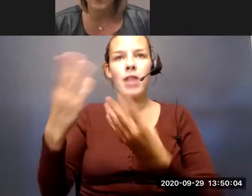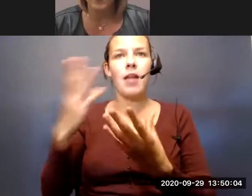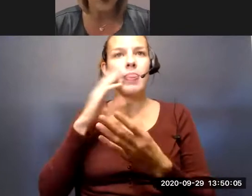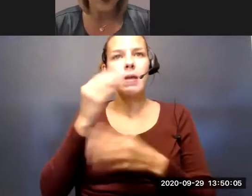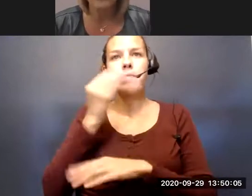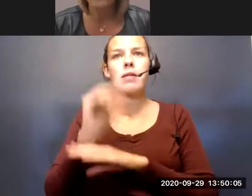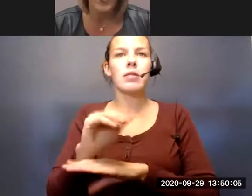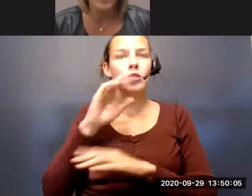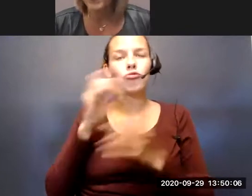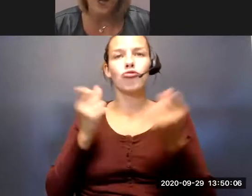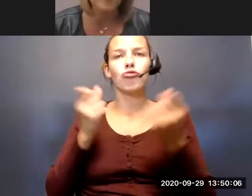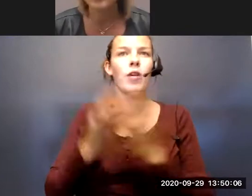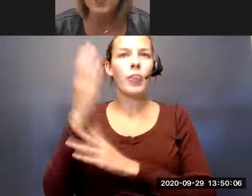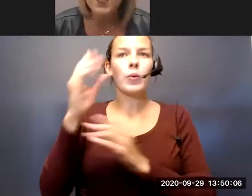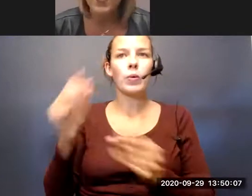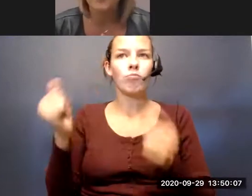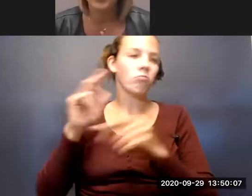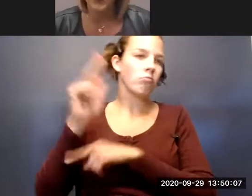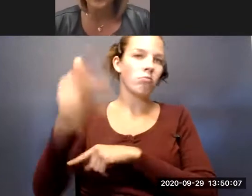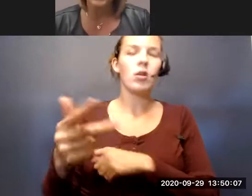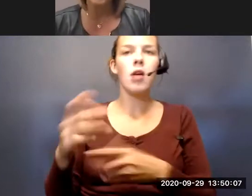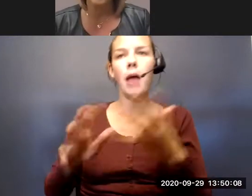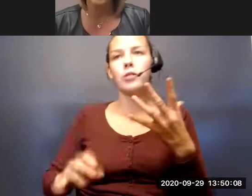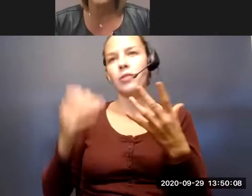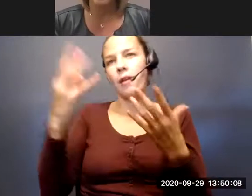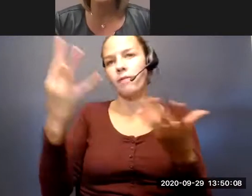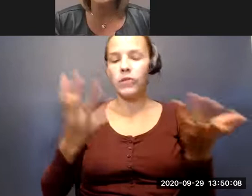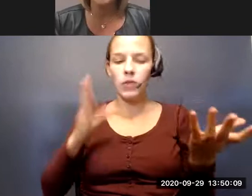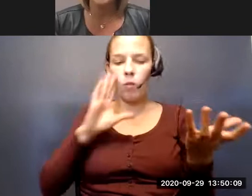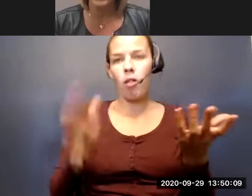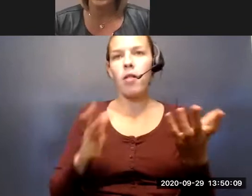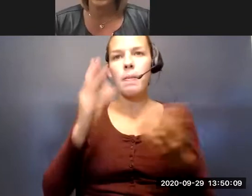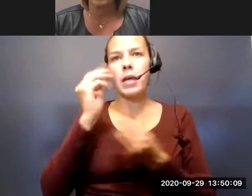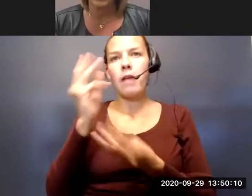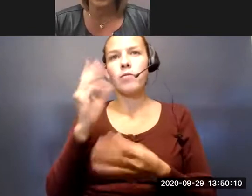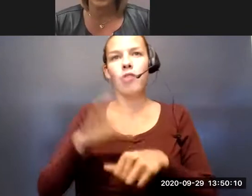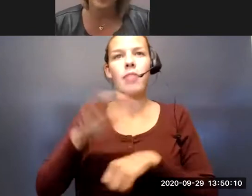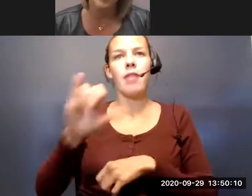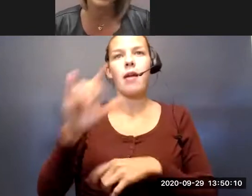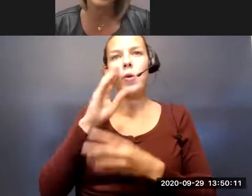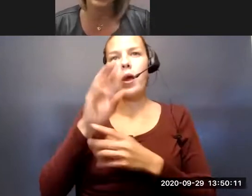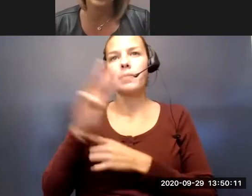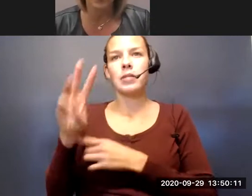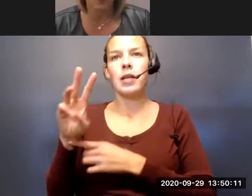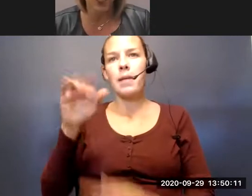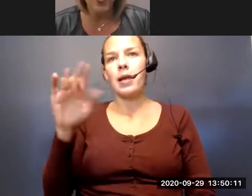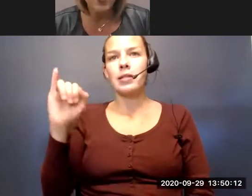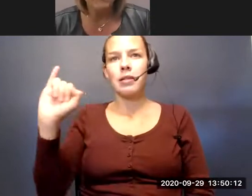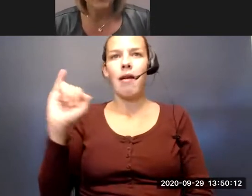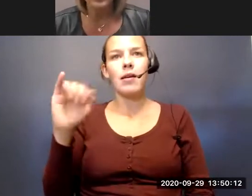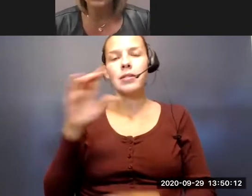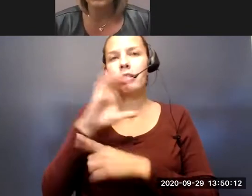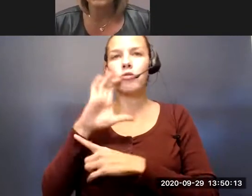drive-through, fly-by option, if you will. So there'll be information on that on our website at ksiseniors.org.